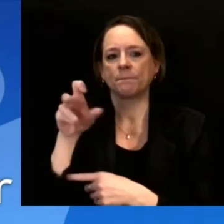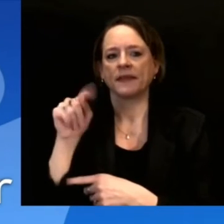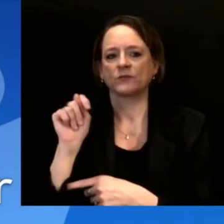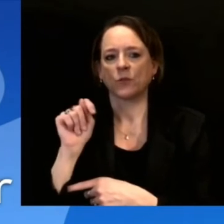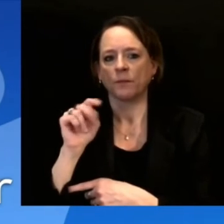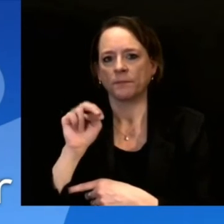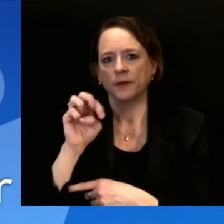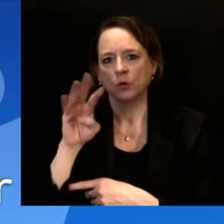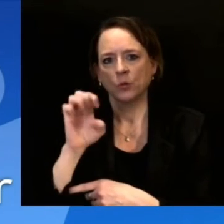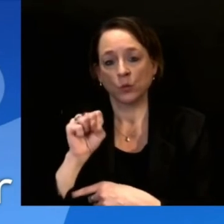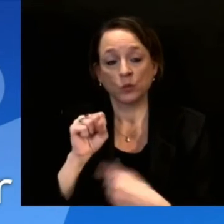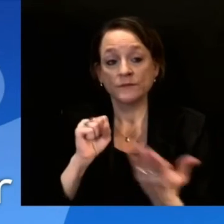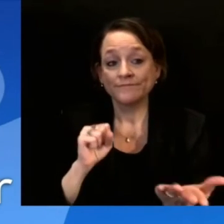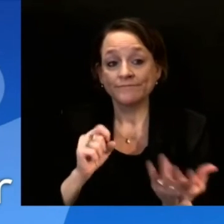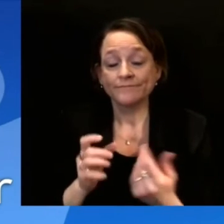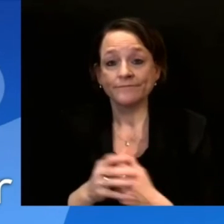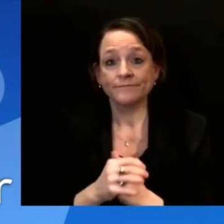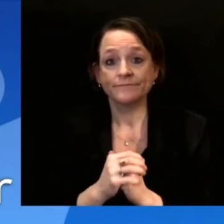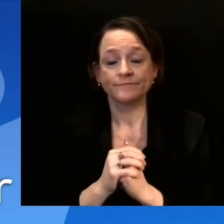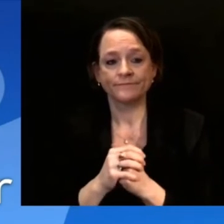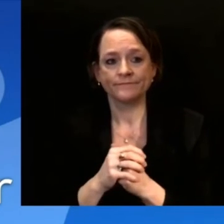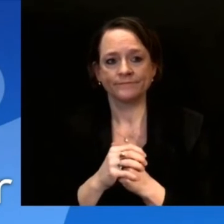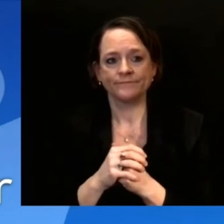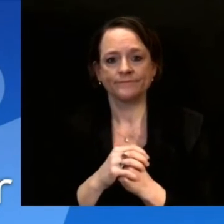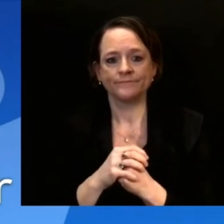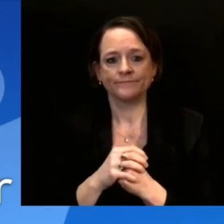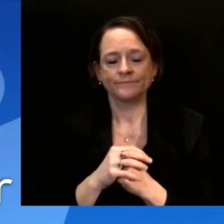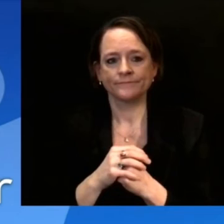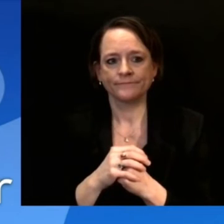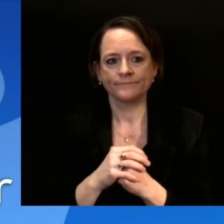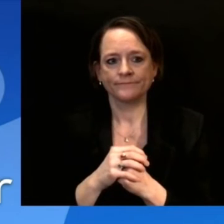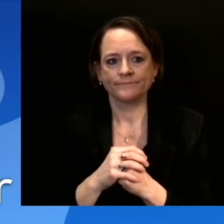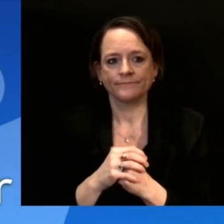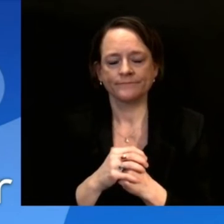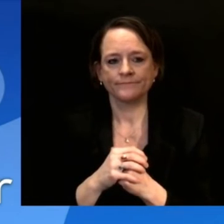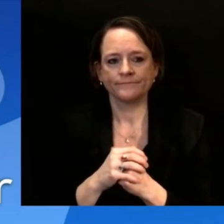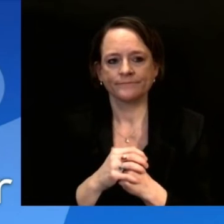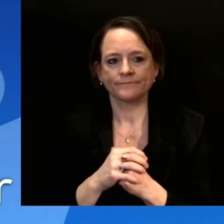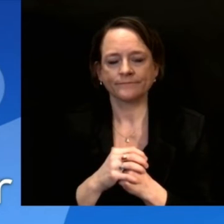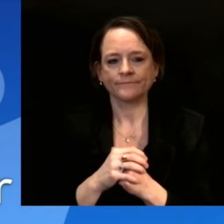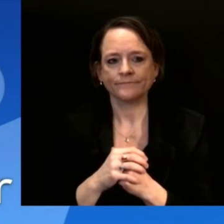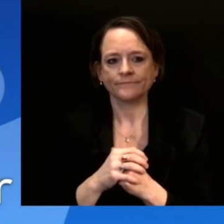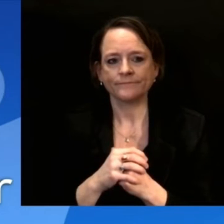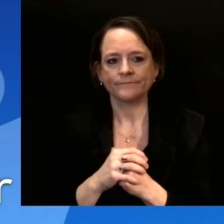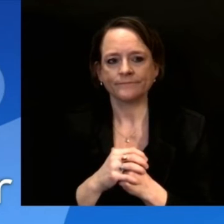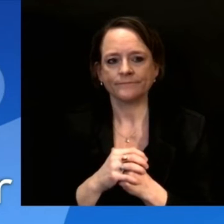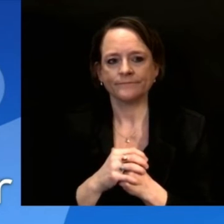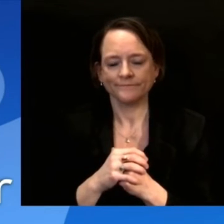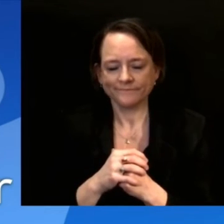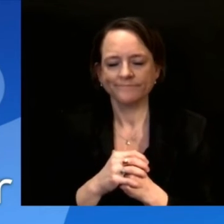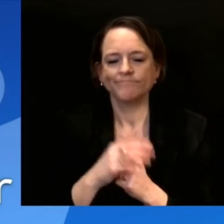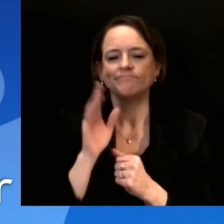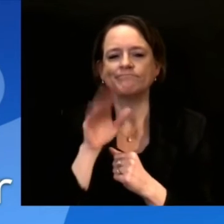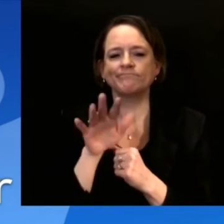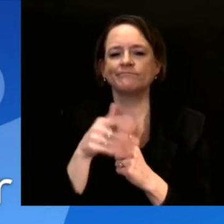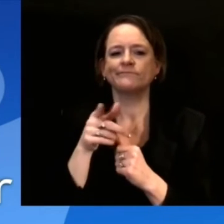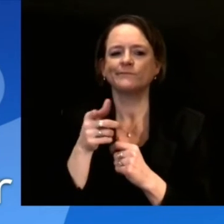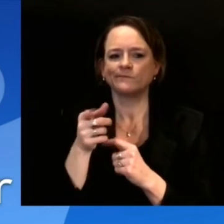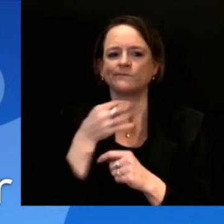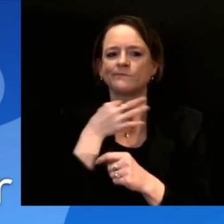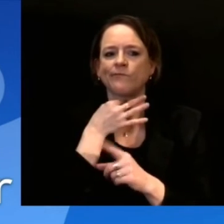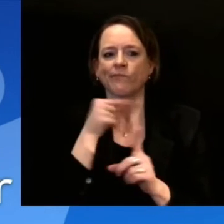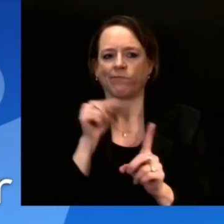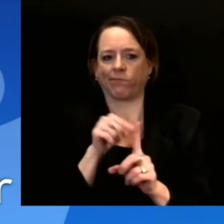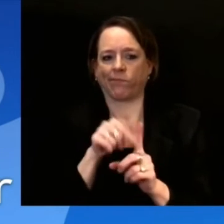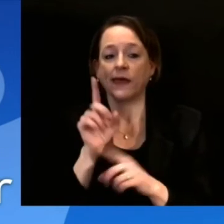Hi there. Thanks for taking our questions again. I'm curious if the department gives any specifics as to the